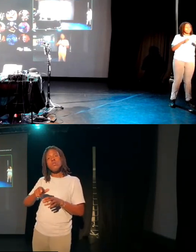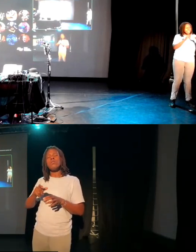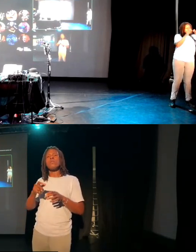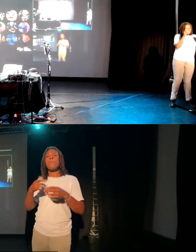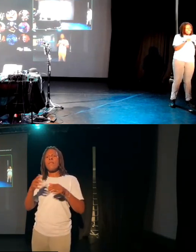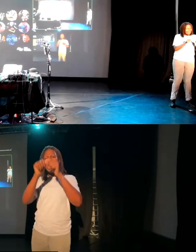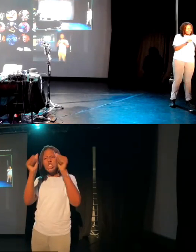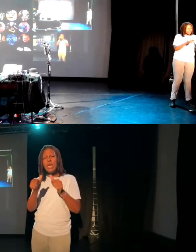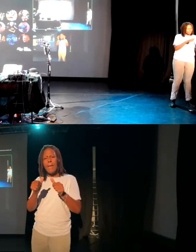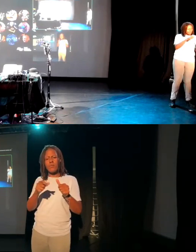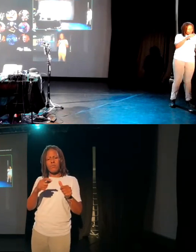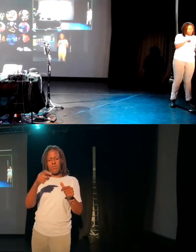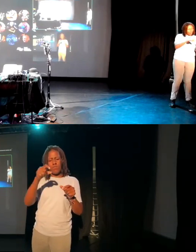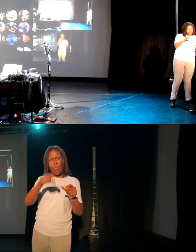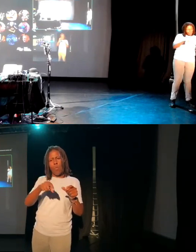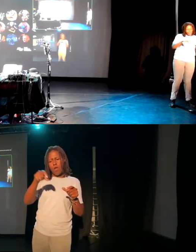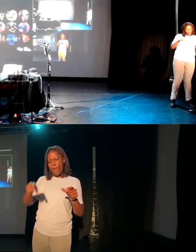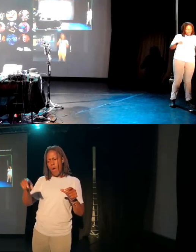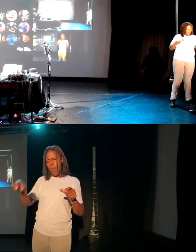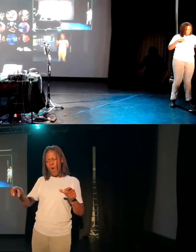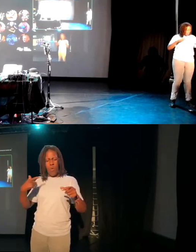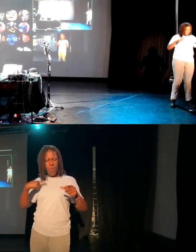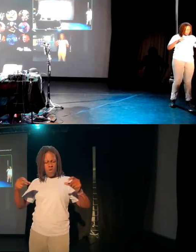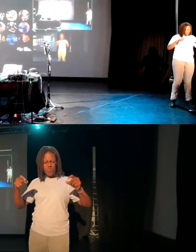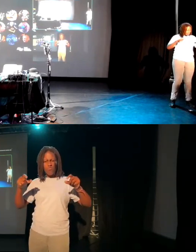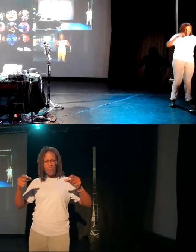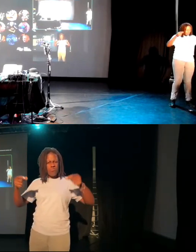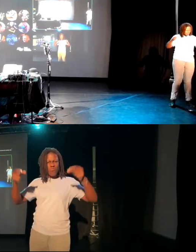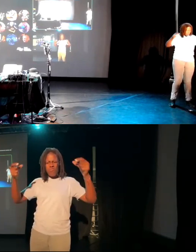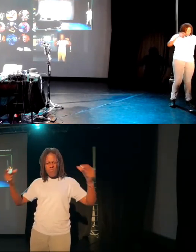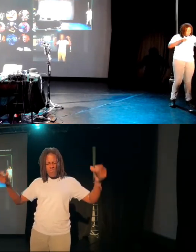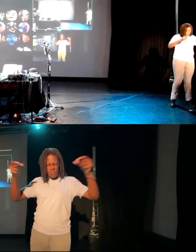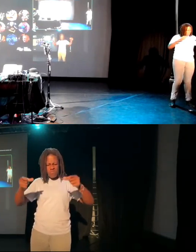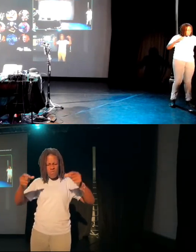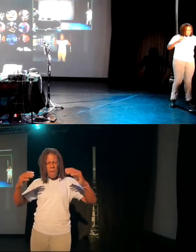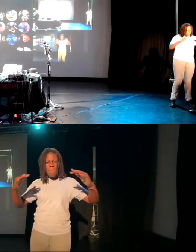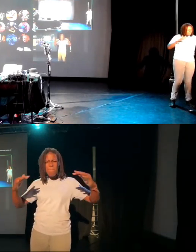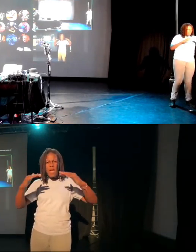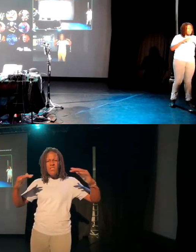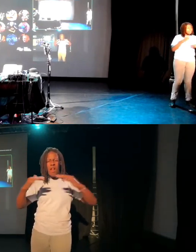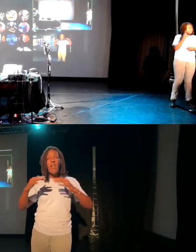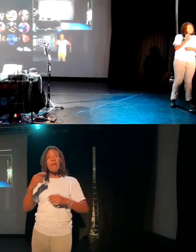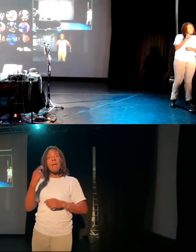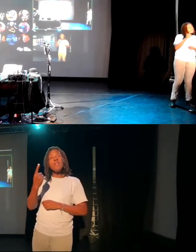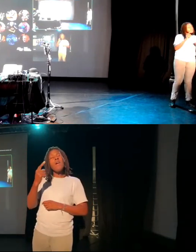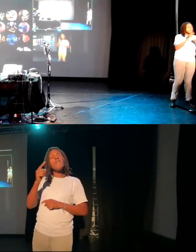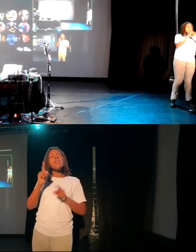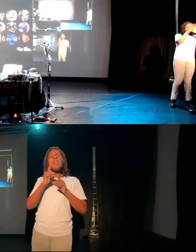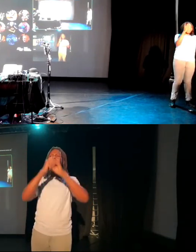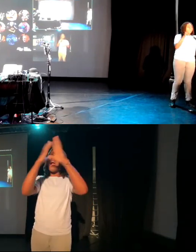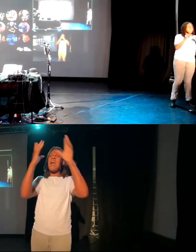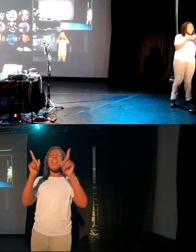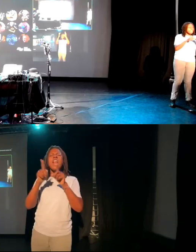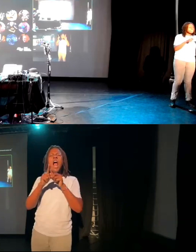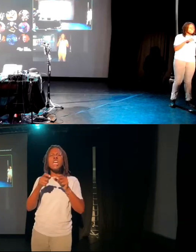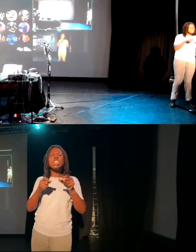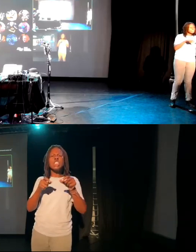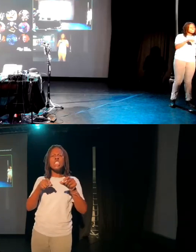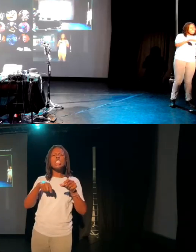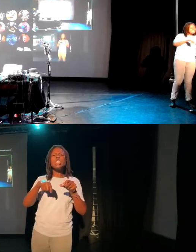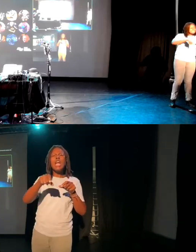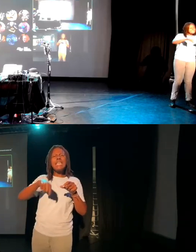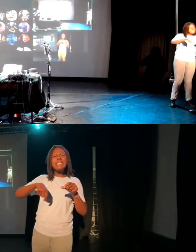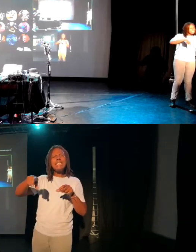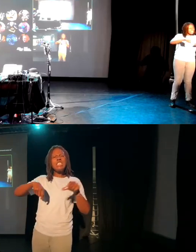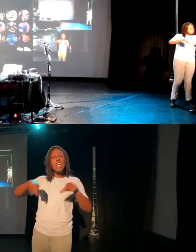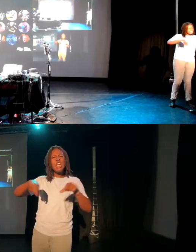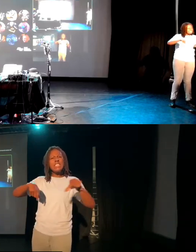let's make them have a battle. Let's work out. And in his mind, it was kind of almost like a game of chess. It's like, let's have a battle about which sounds are best